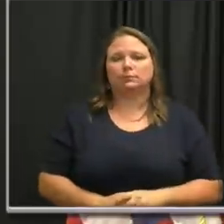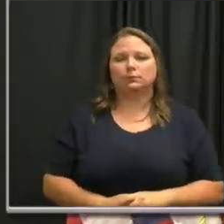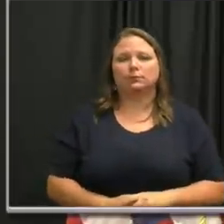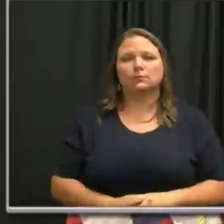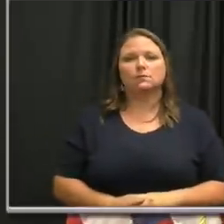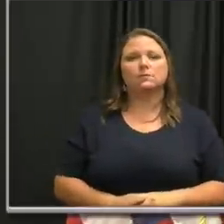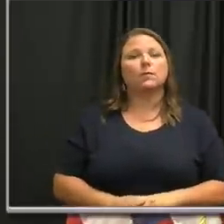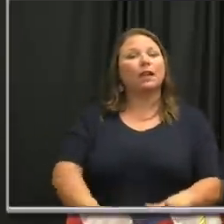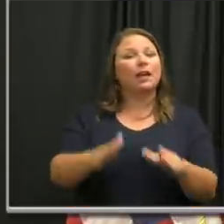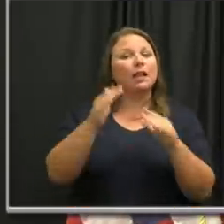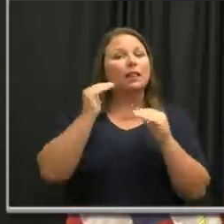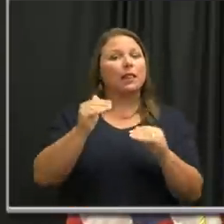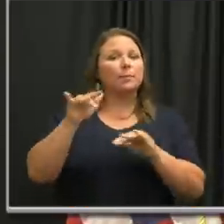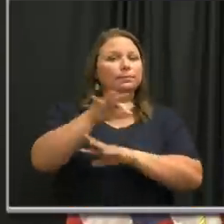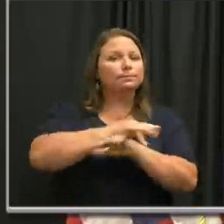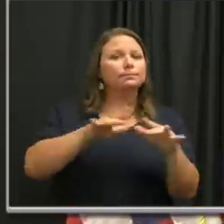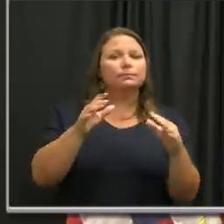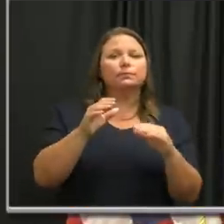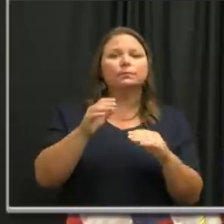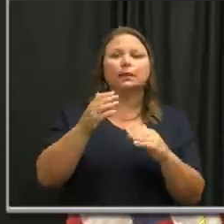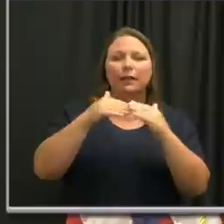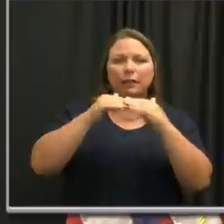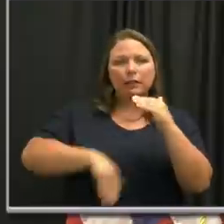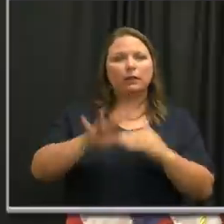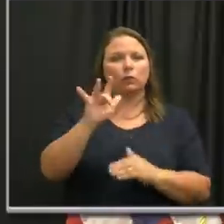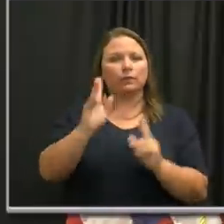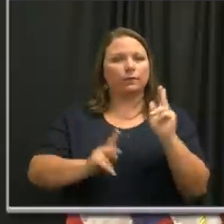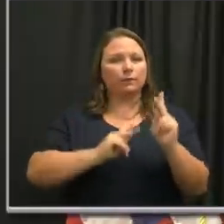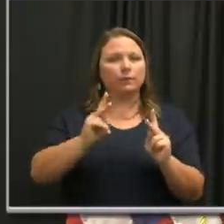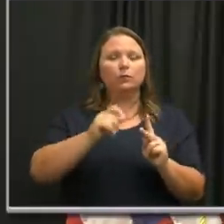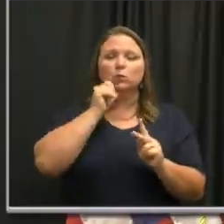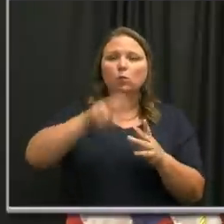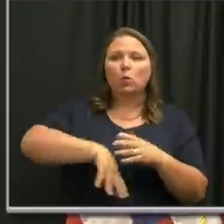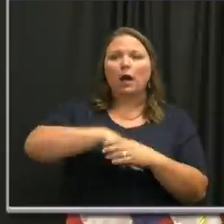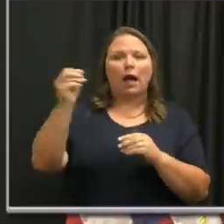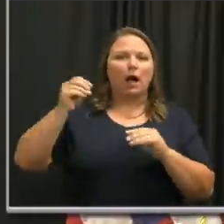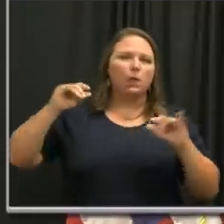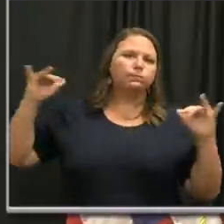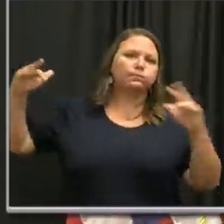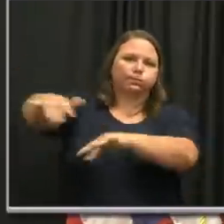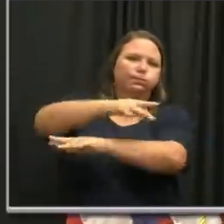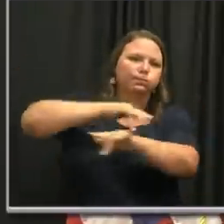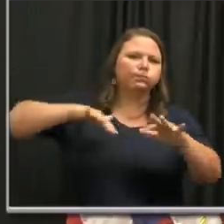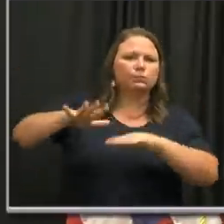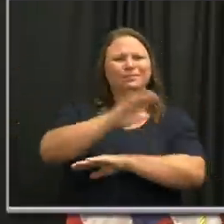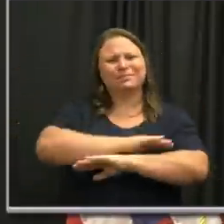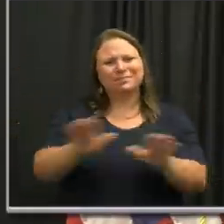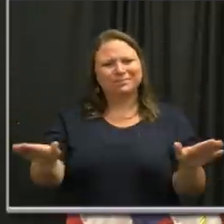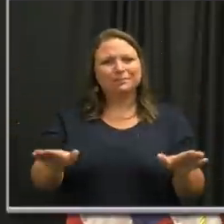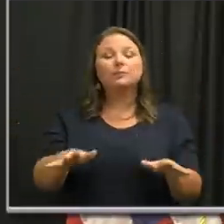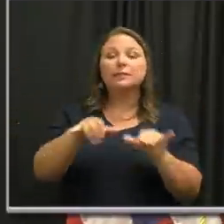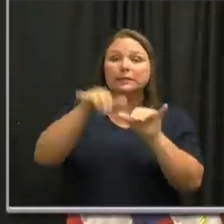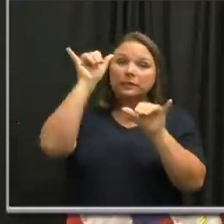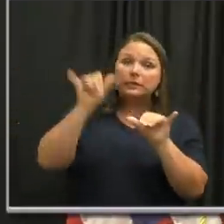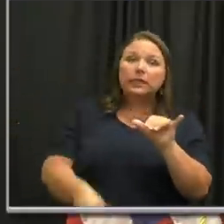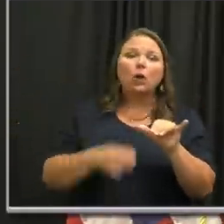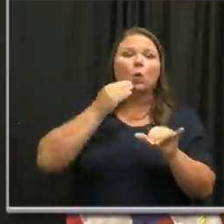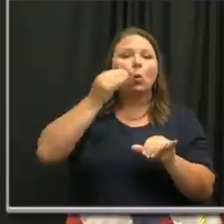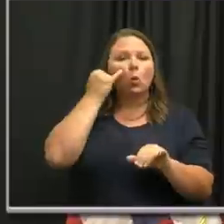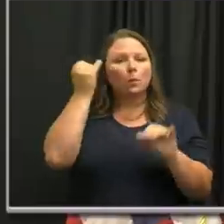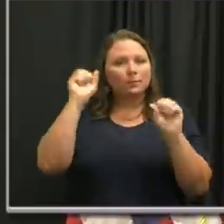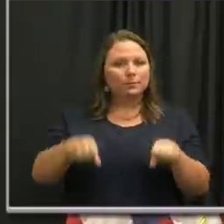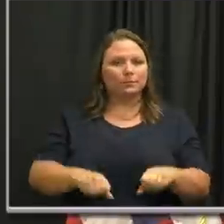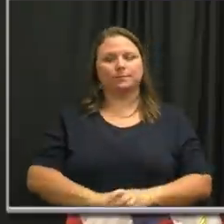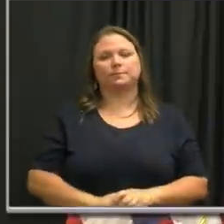Limit your gatherings this weekend to no more than 25 individuals. And don't go out to crowded places. And, again, stay at home if possible.